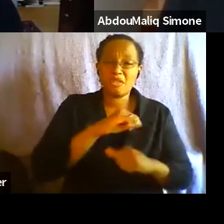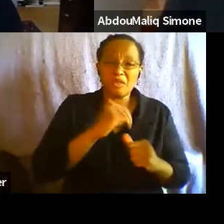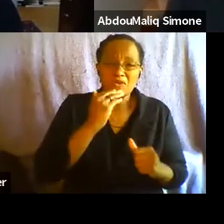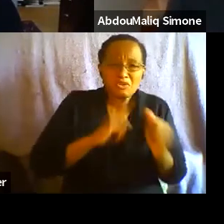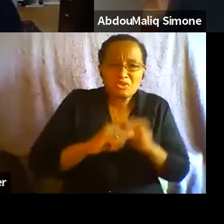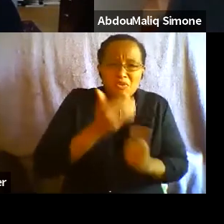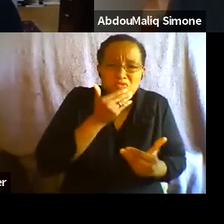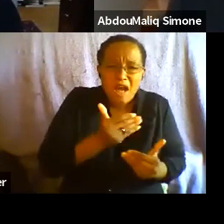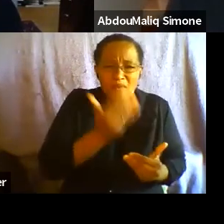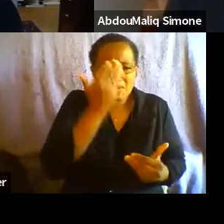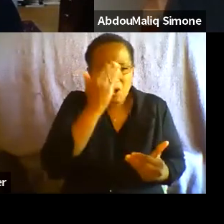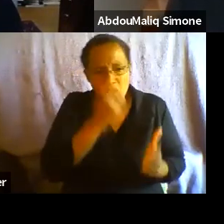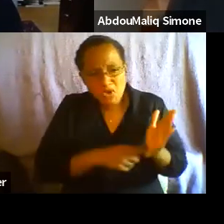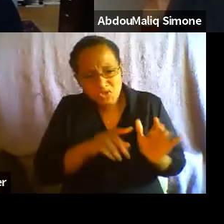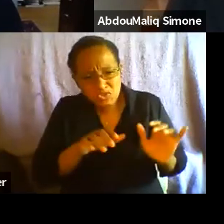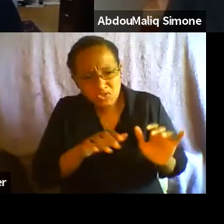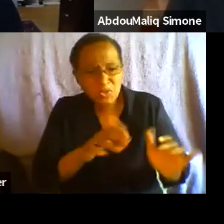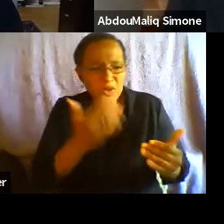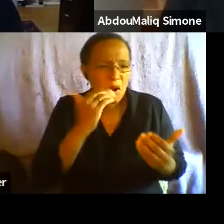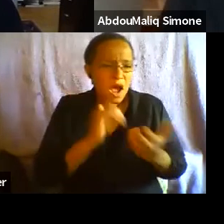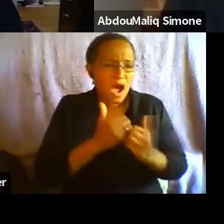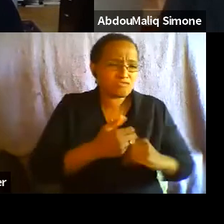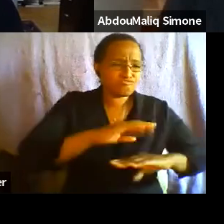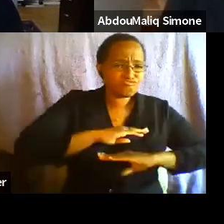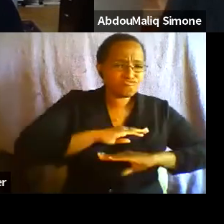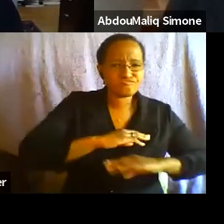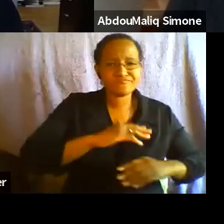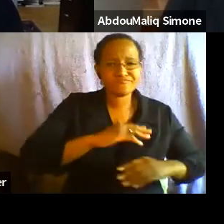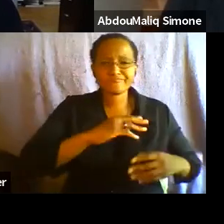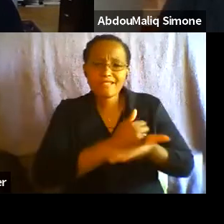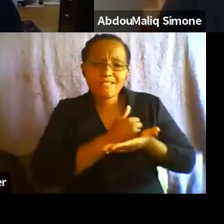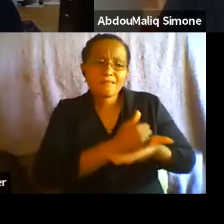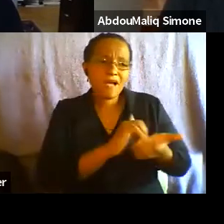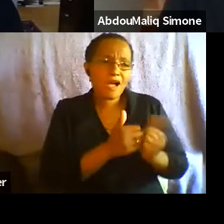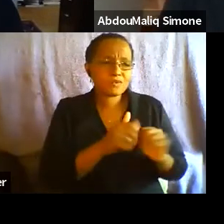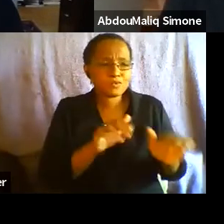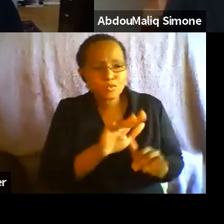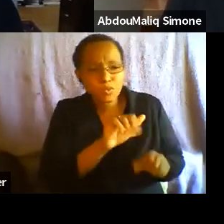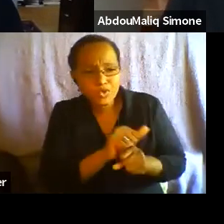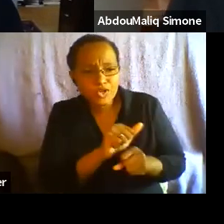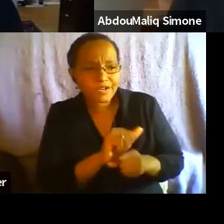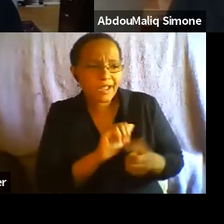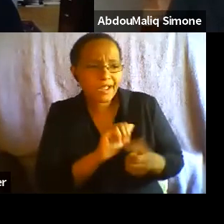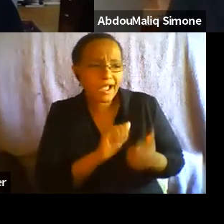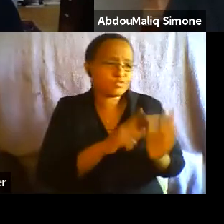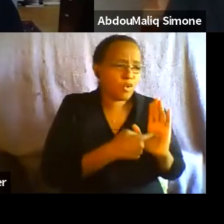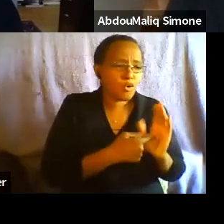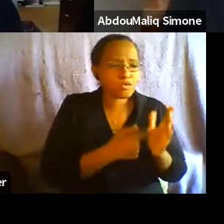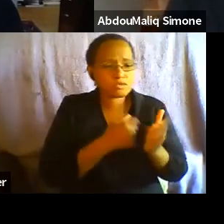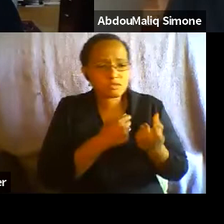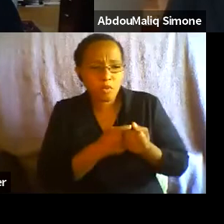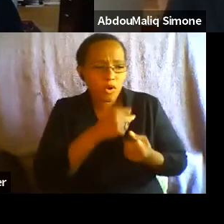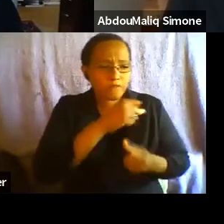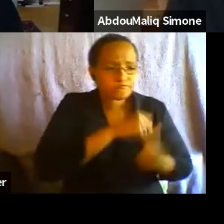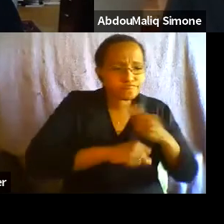doing. They would know how to fulfill their particular occupations and ways of organizing. They could easily substitute